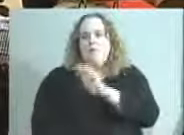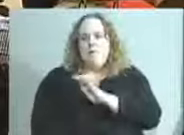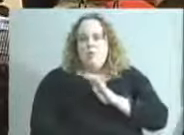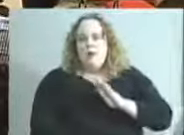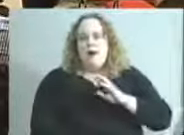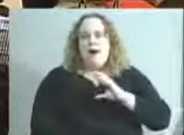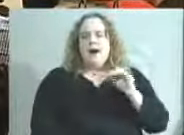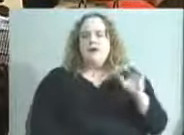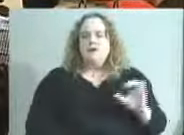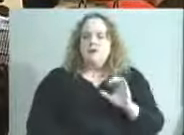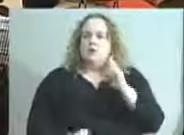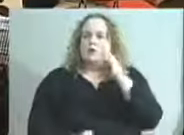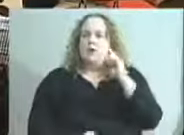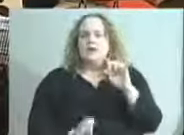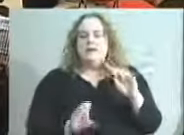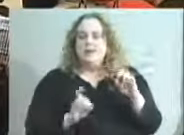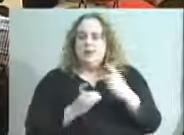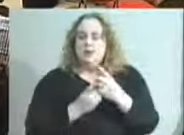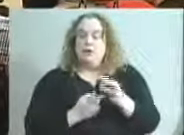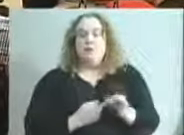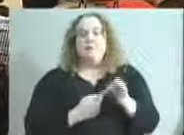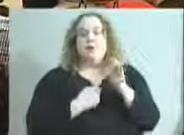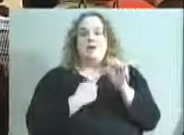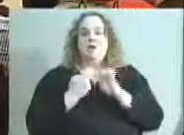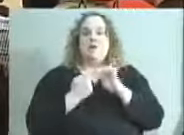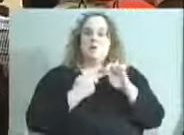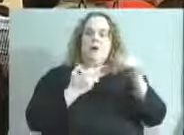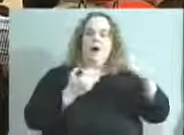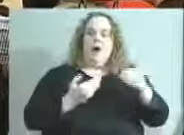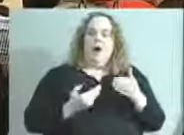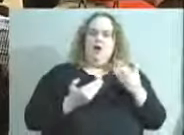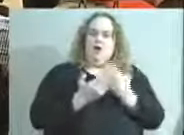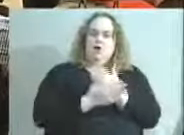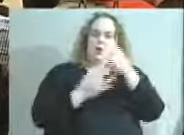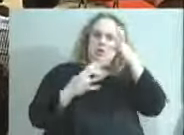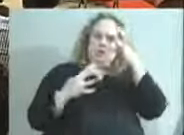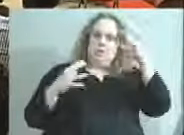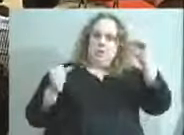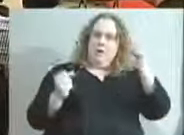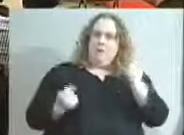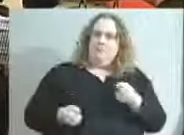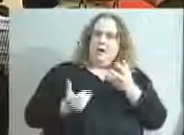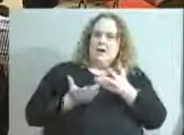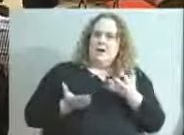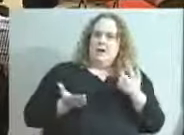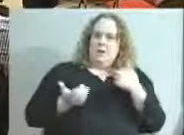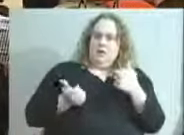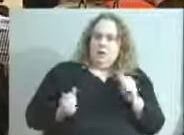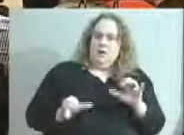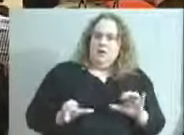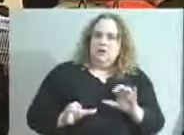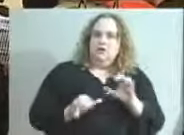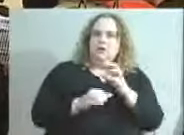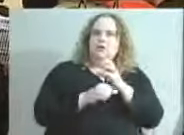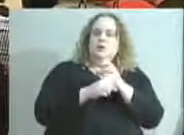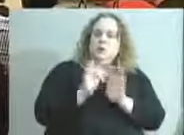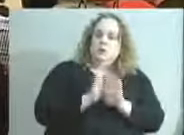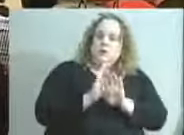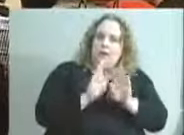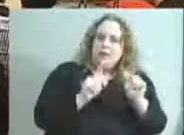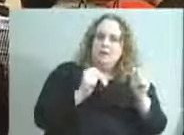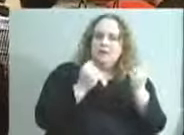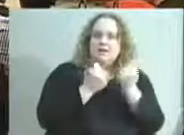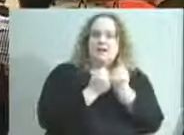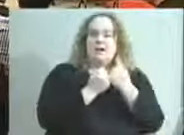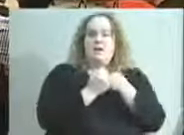hired a new superintendent. And there were lots of things that we were trying to do to pull the team together. So, I know we had to ask for your